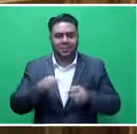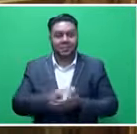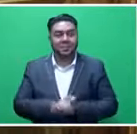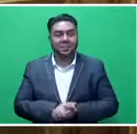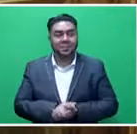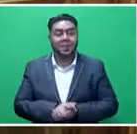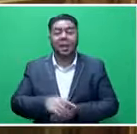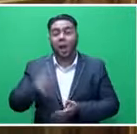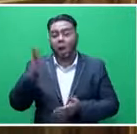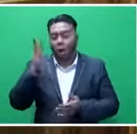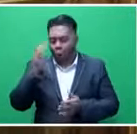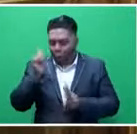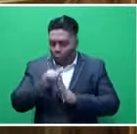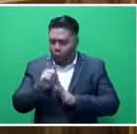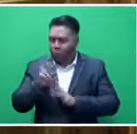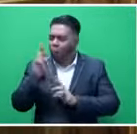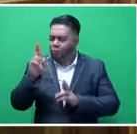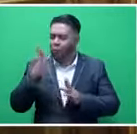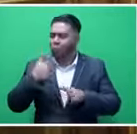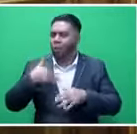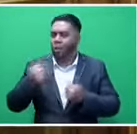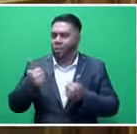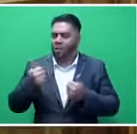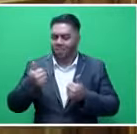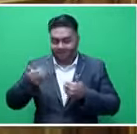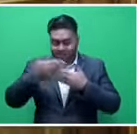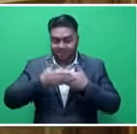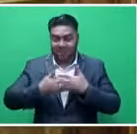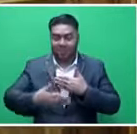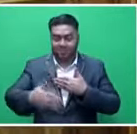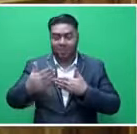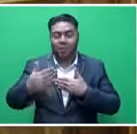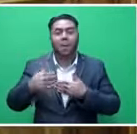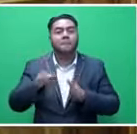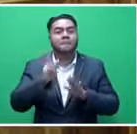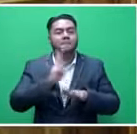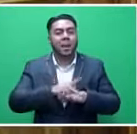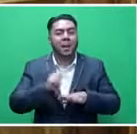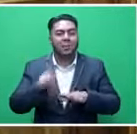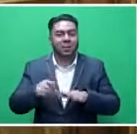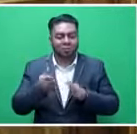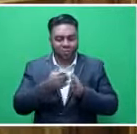wish you well in the remainder of this parliamentary session.